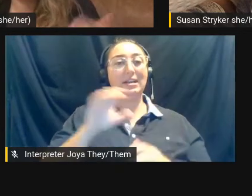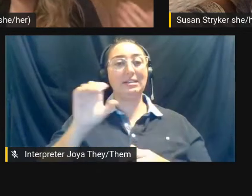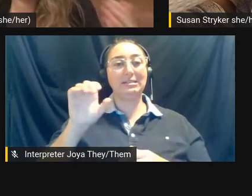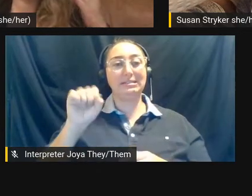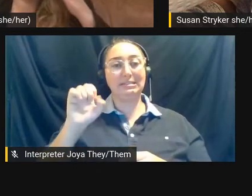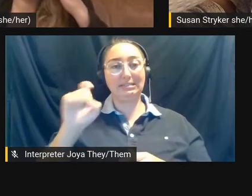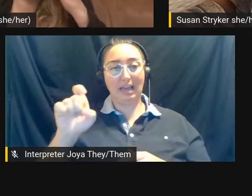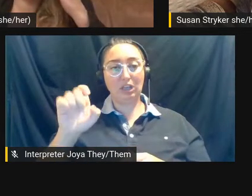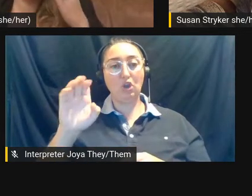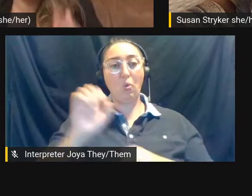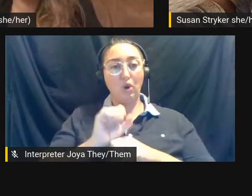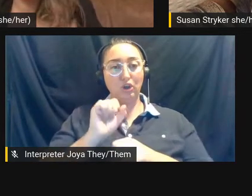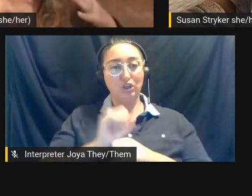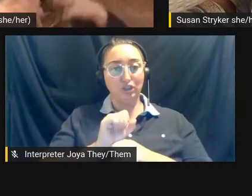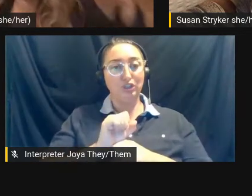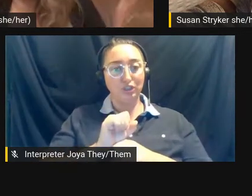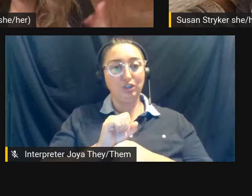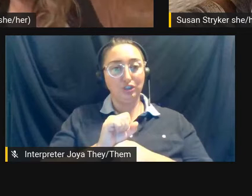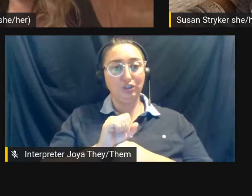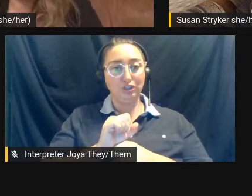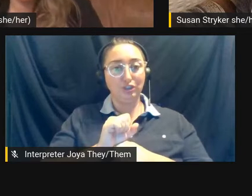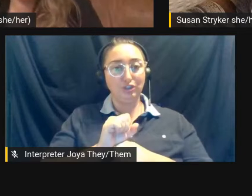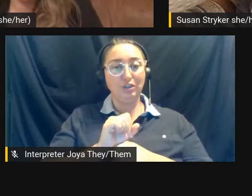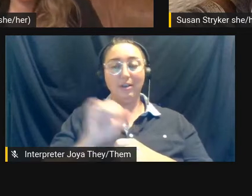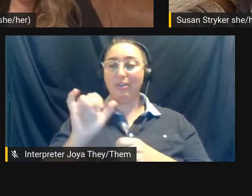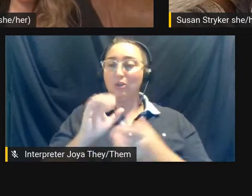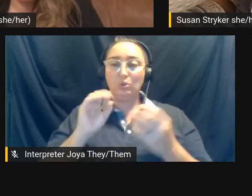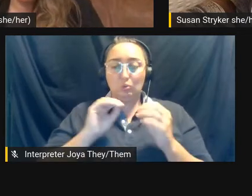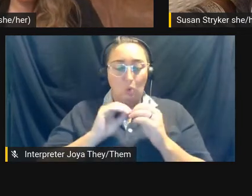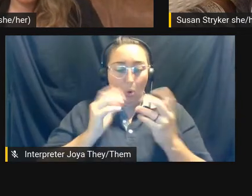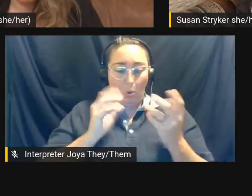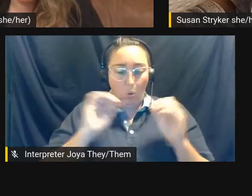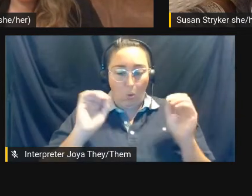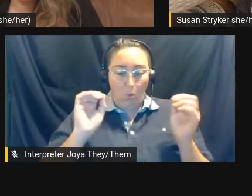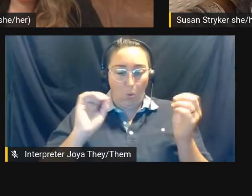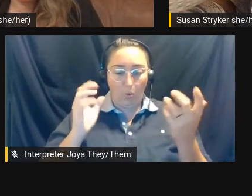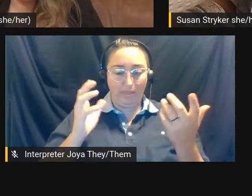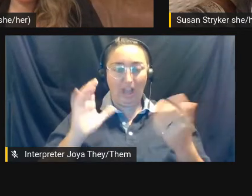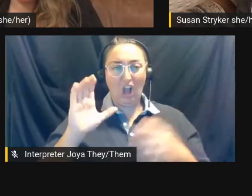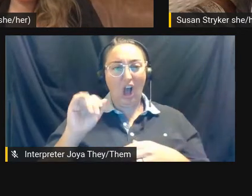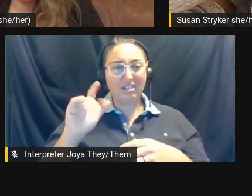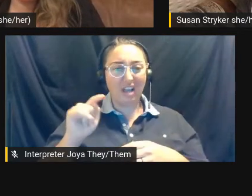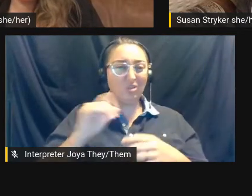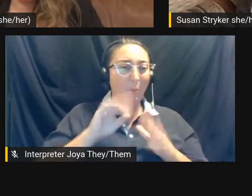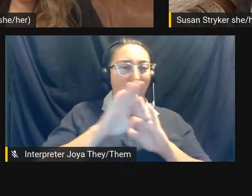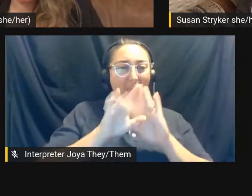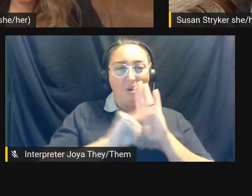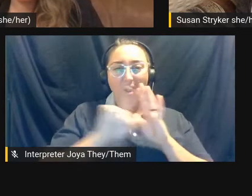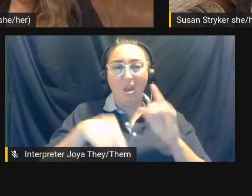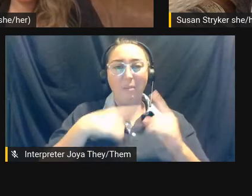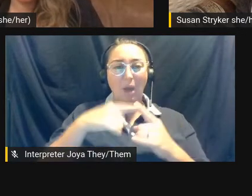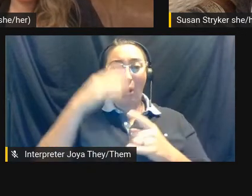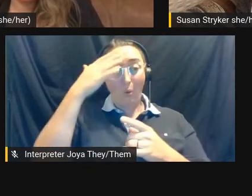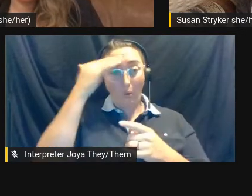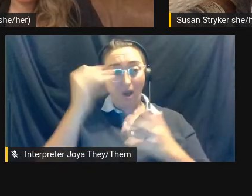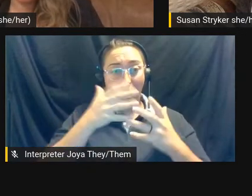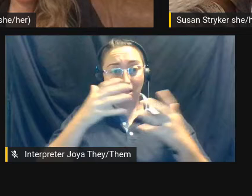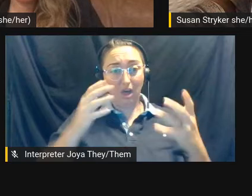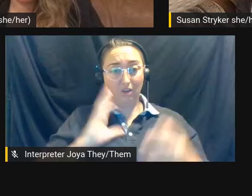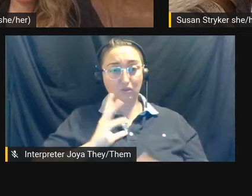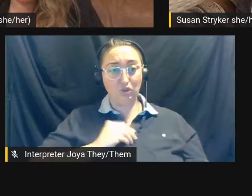as though there's no... with no context around, like, why a lot of trans women,